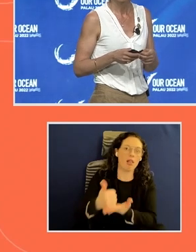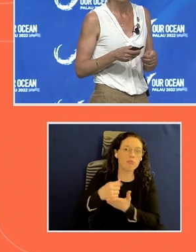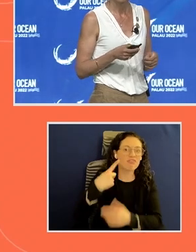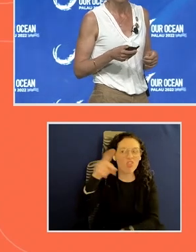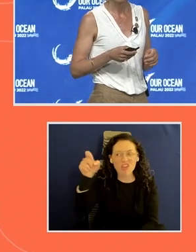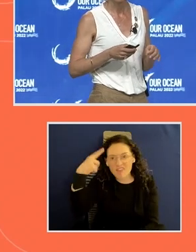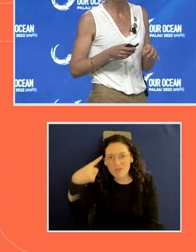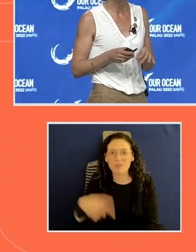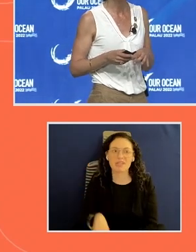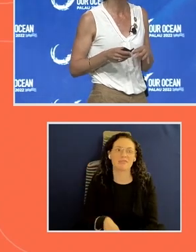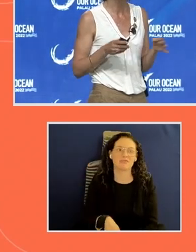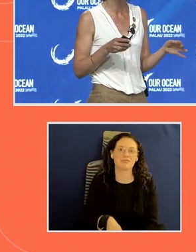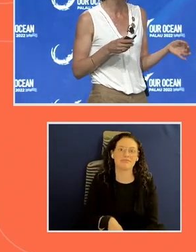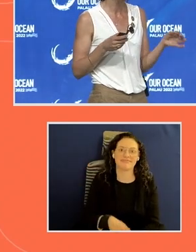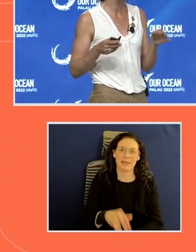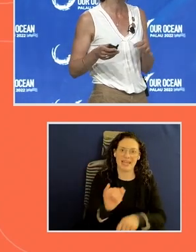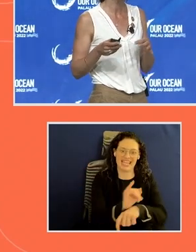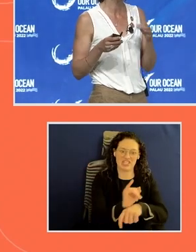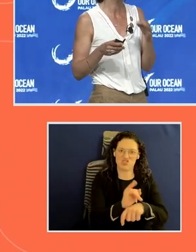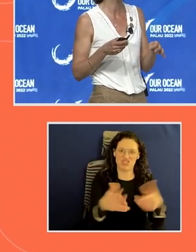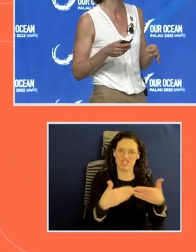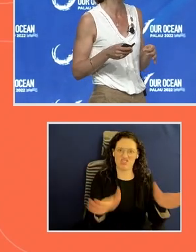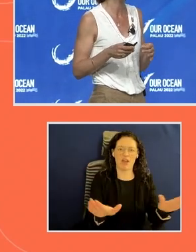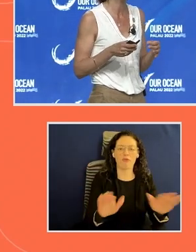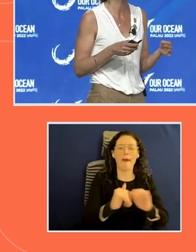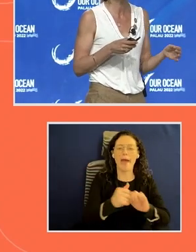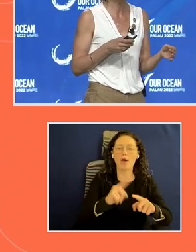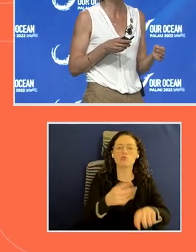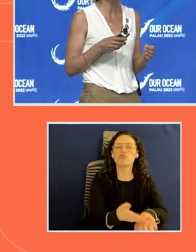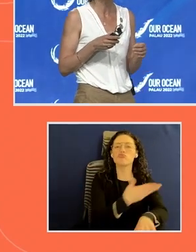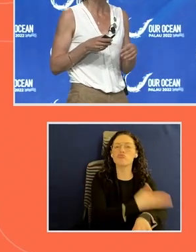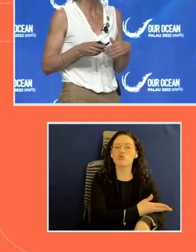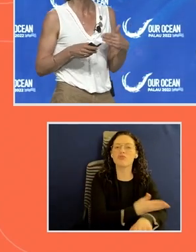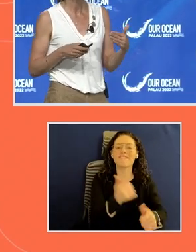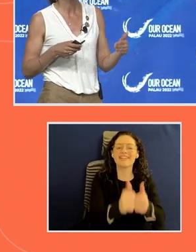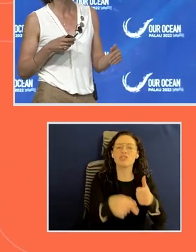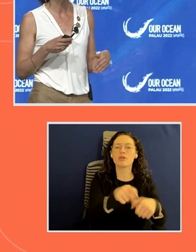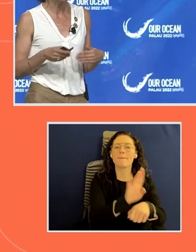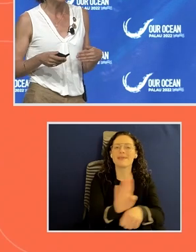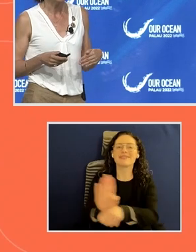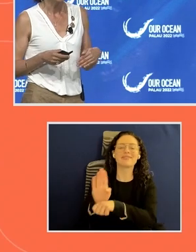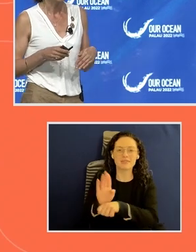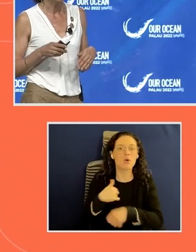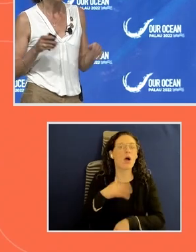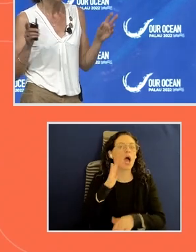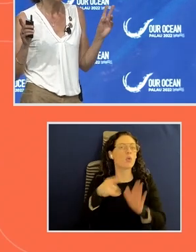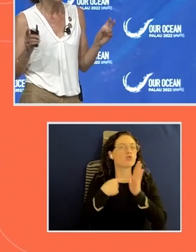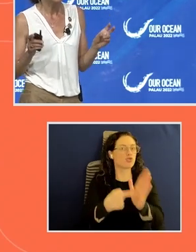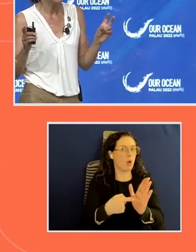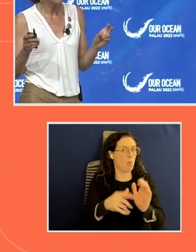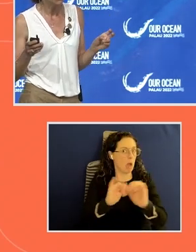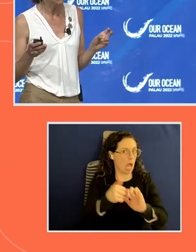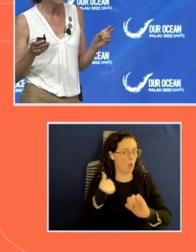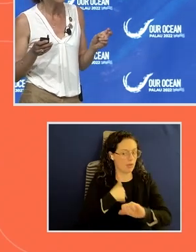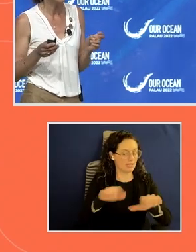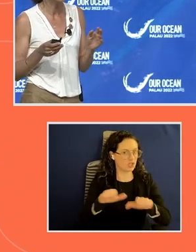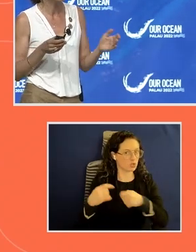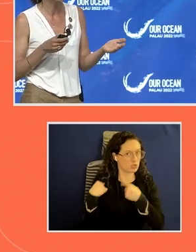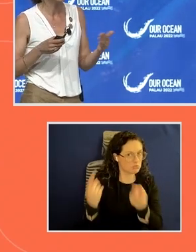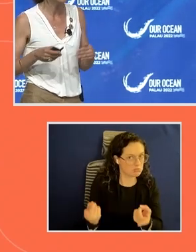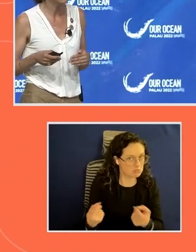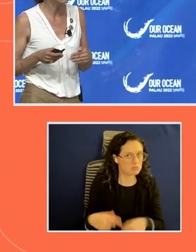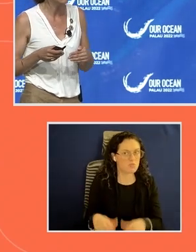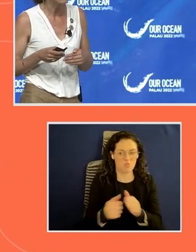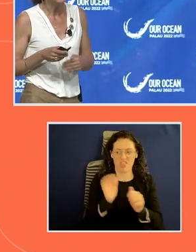identify where improvements can be made. So what I'm going to do with you today is I'm going to show you how we're doing with environmental performance